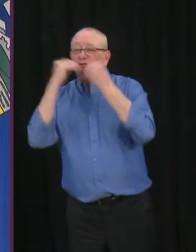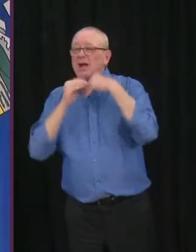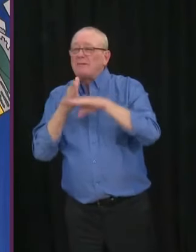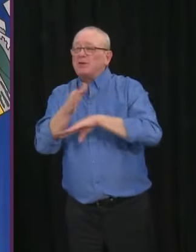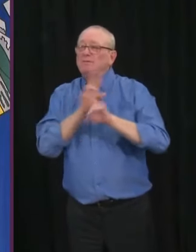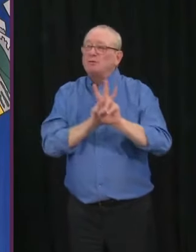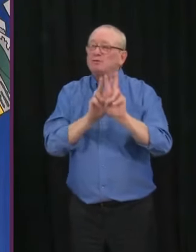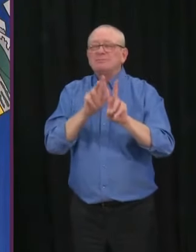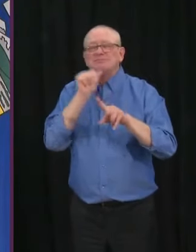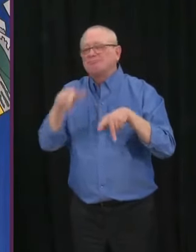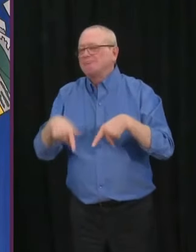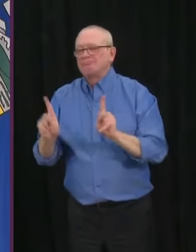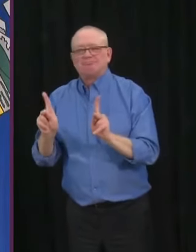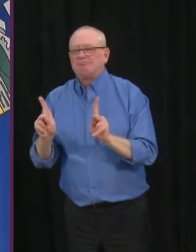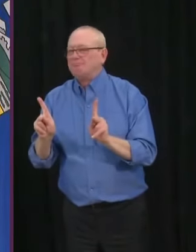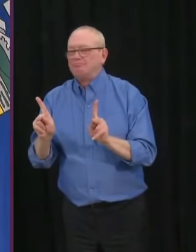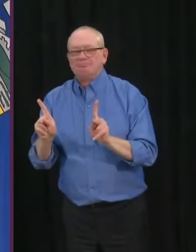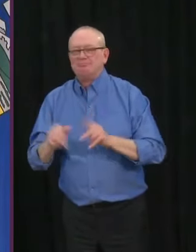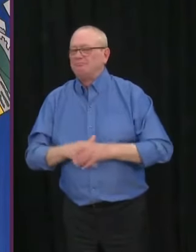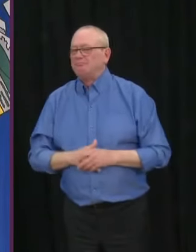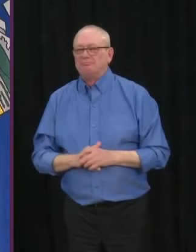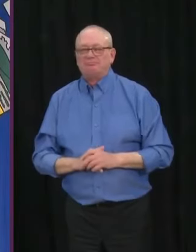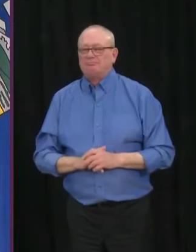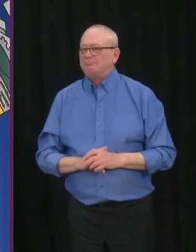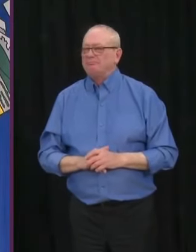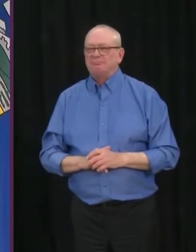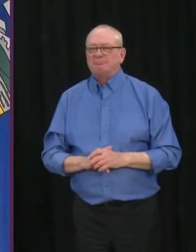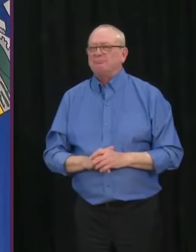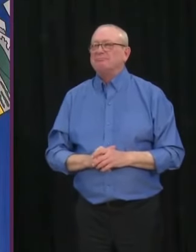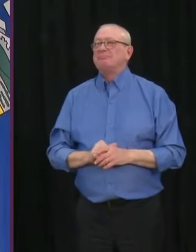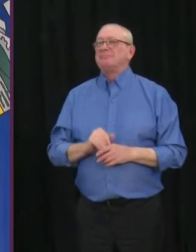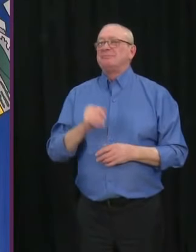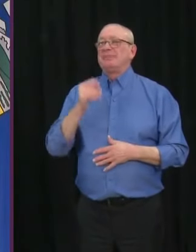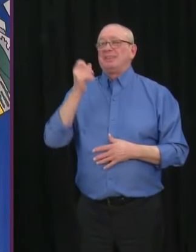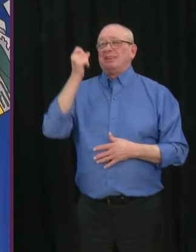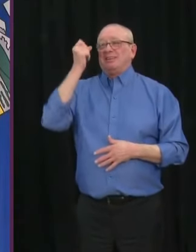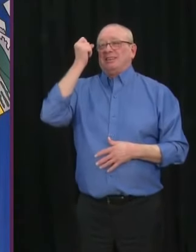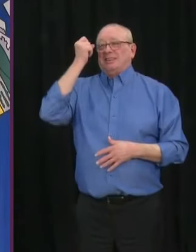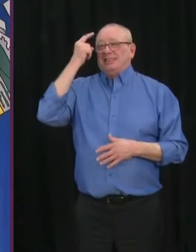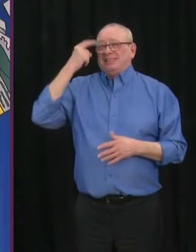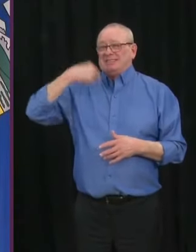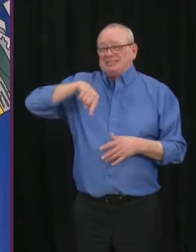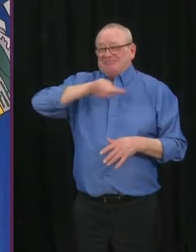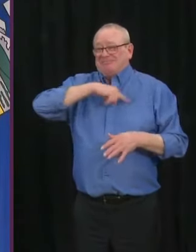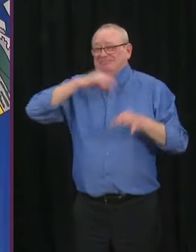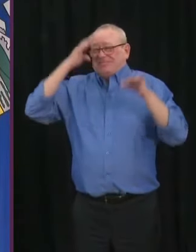Now, we made these decisions very carefully, and these measures were